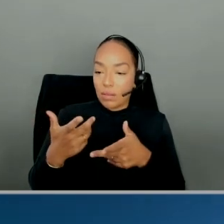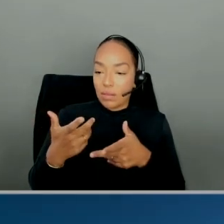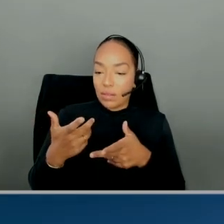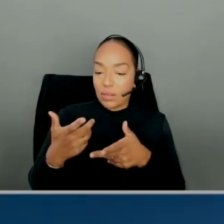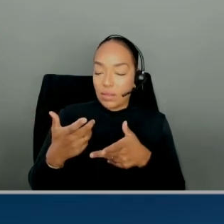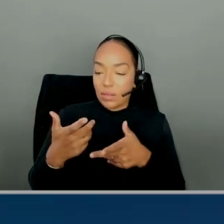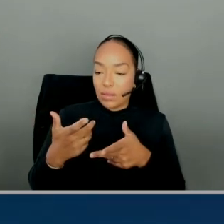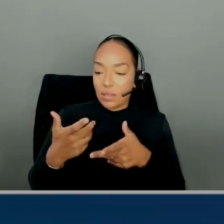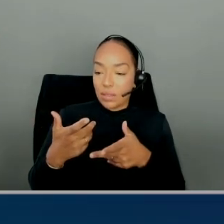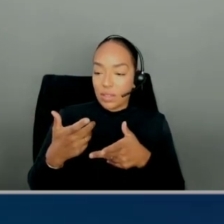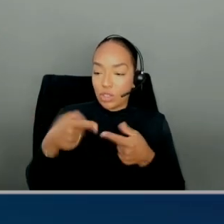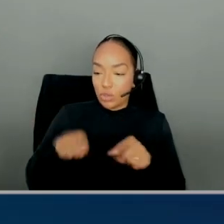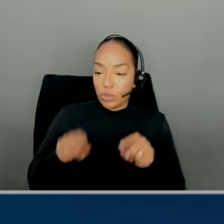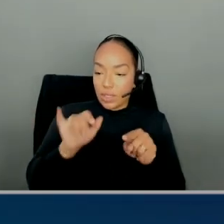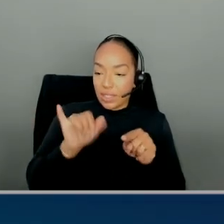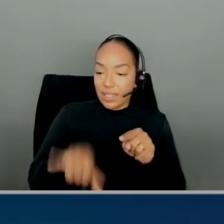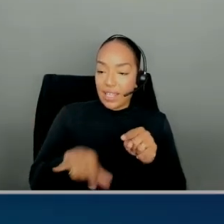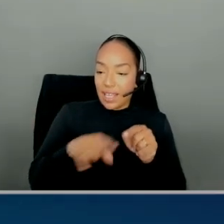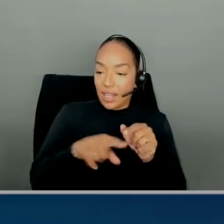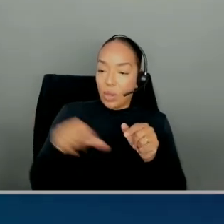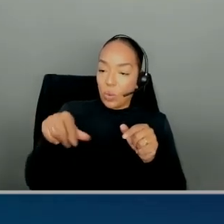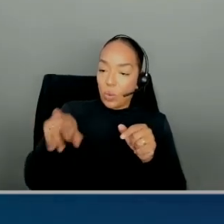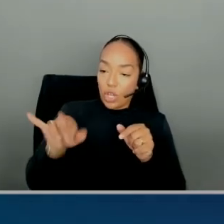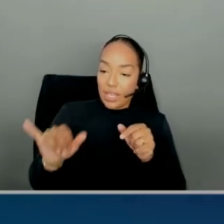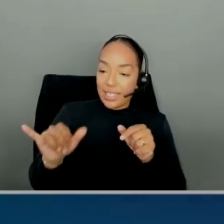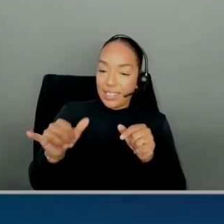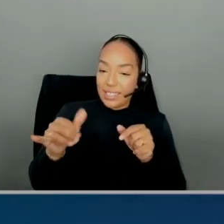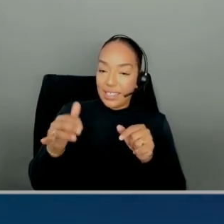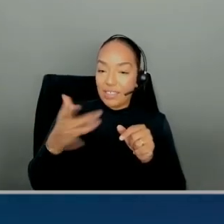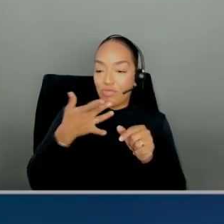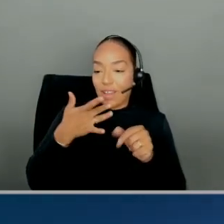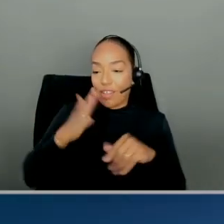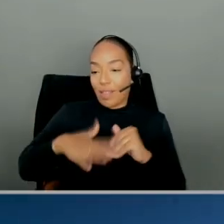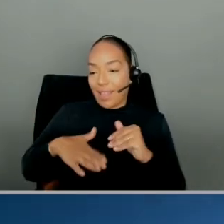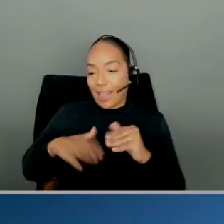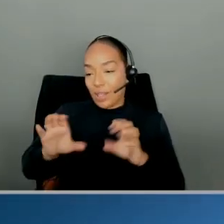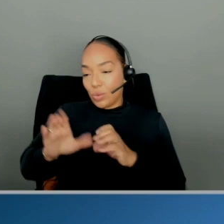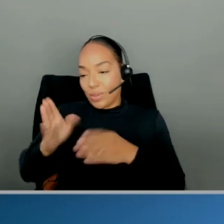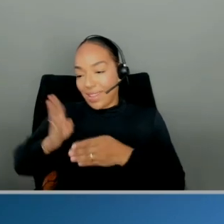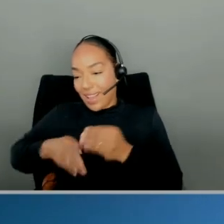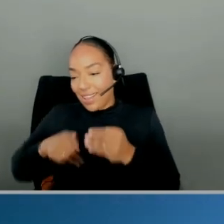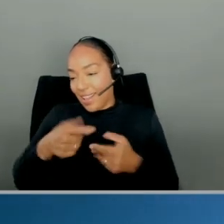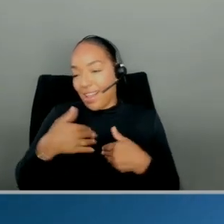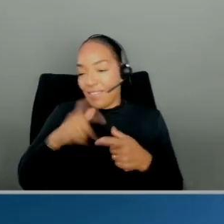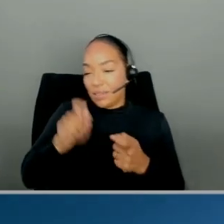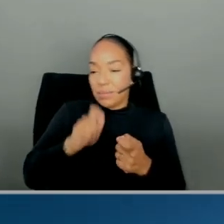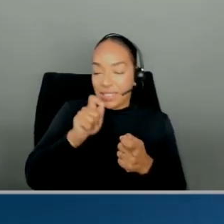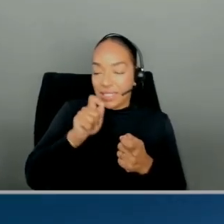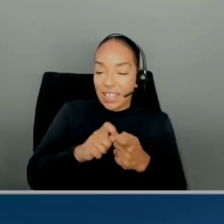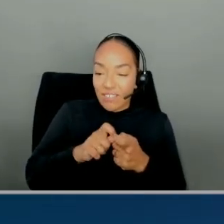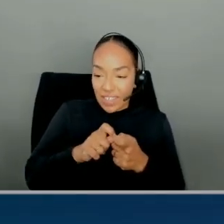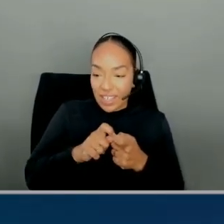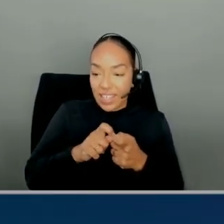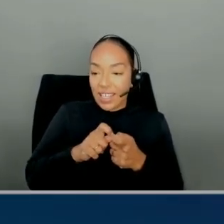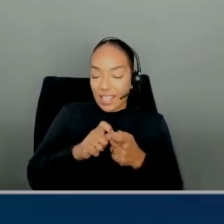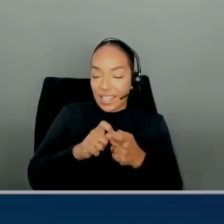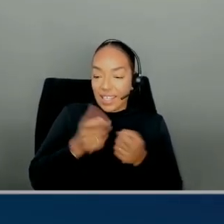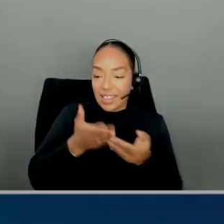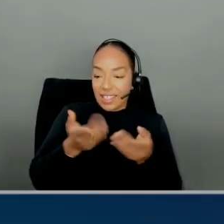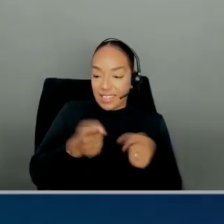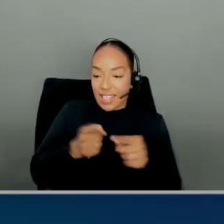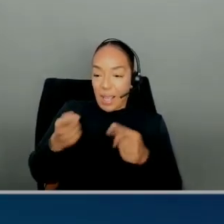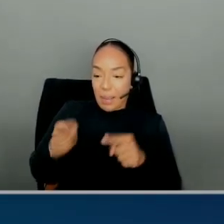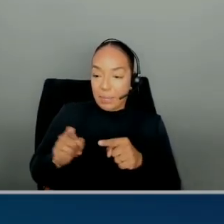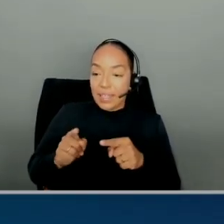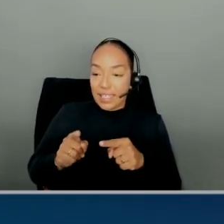during the queries rather than doing it at the end, right? So these are the specific optimization that is happening, and there's quite a